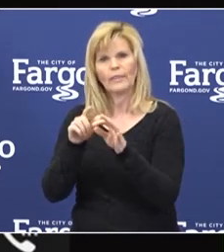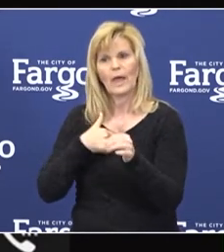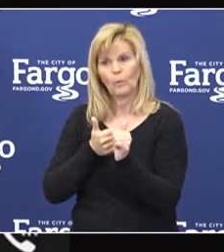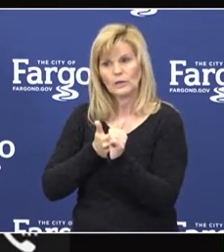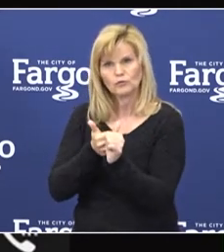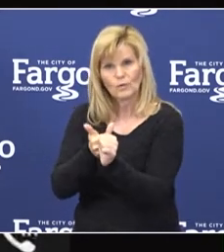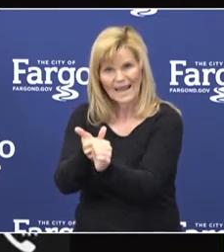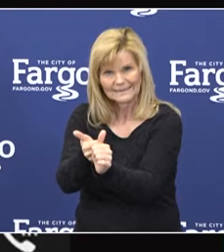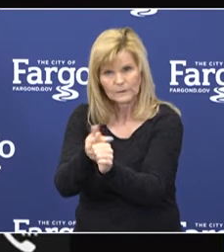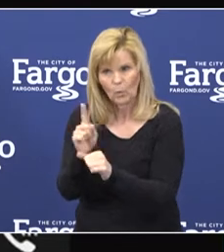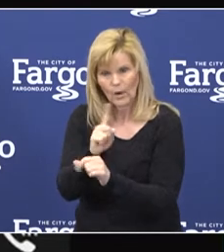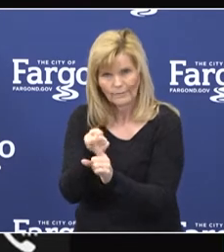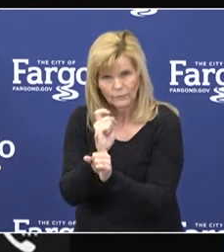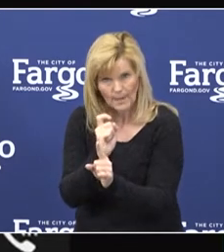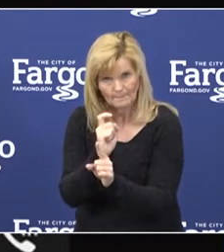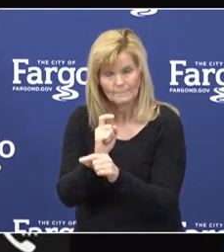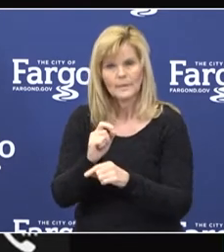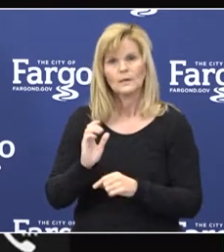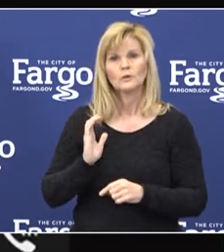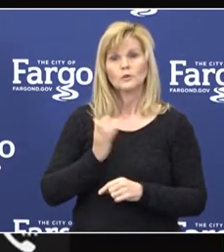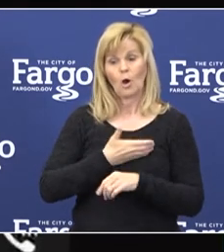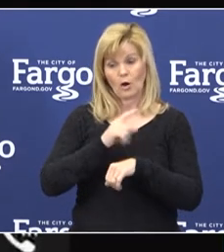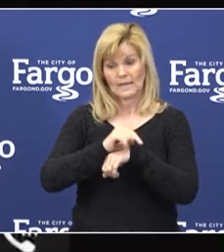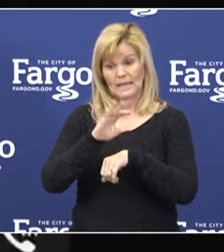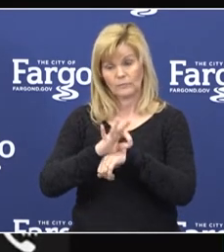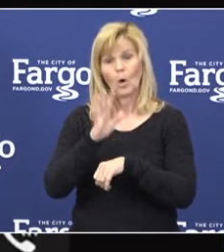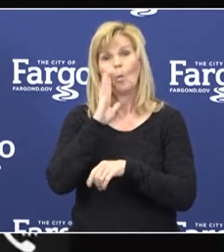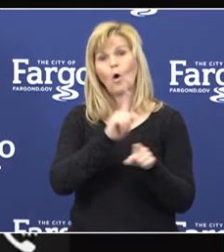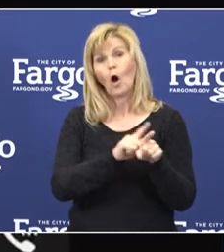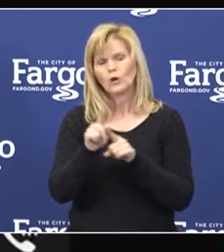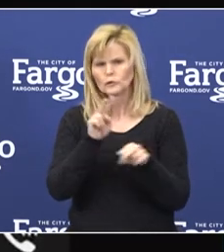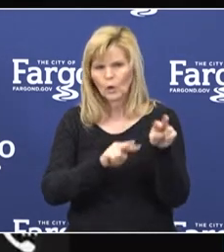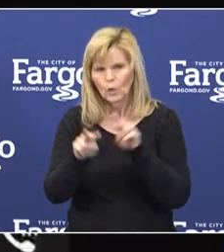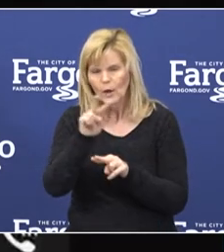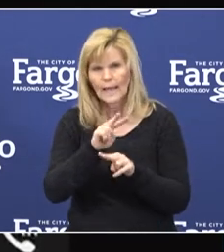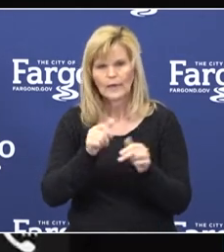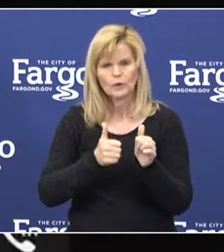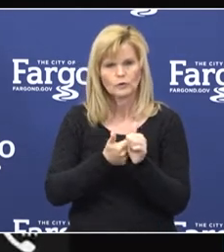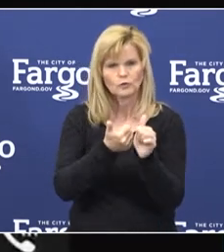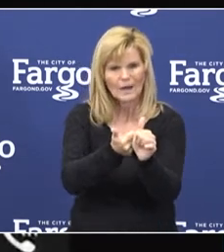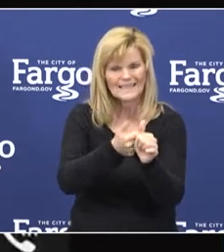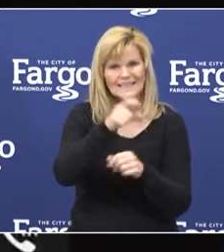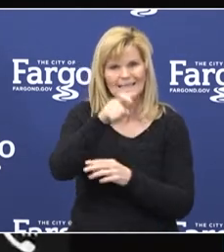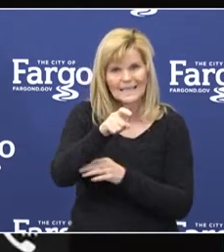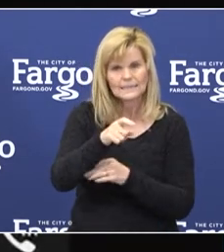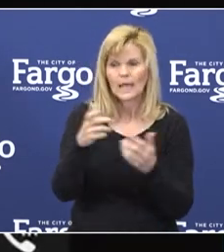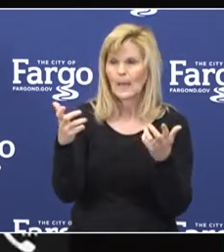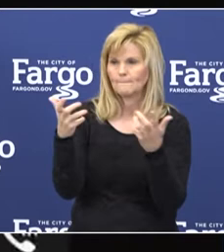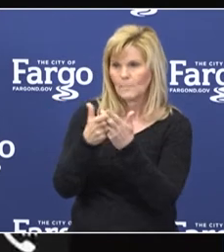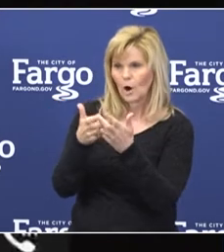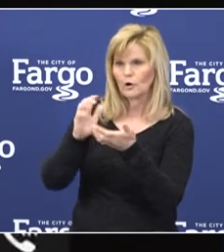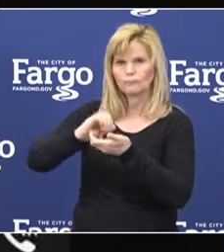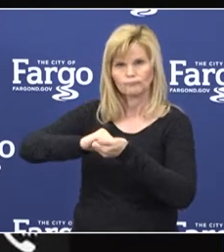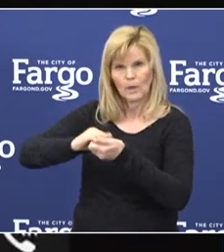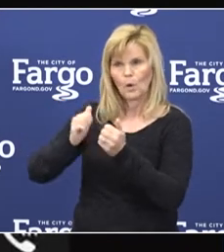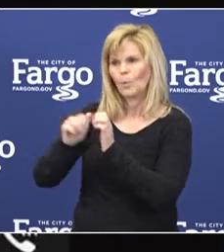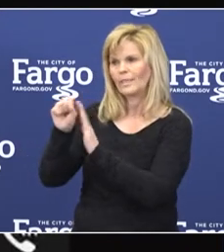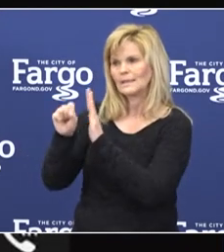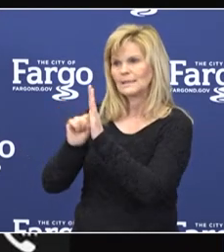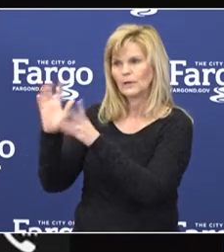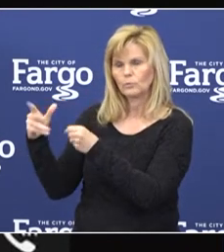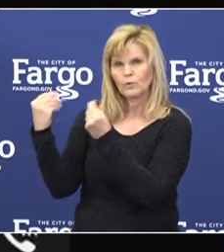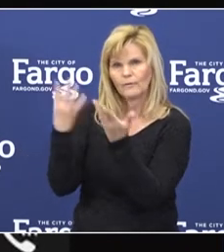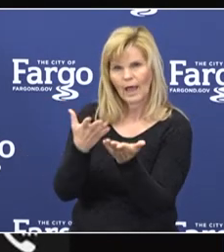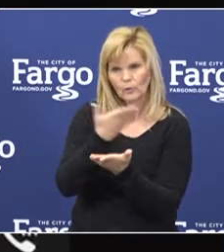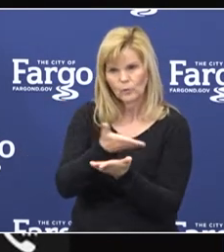strategy for a Red River Valley Task Force is to assess local contact tracing needs and partner with the state to provide resources to